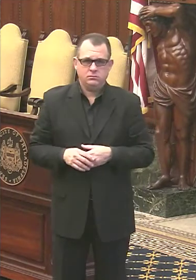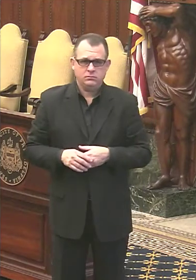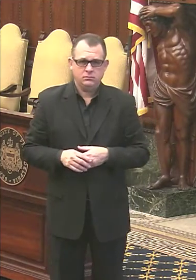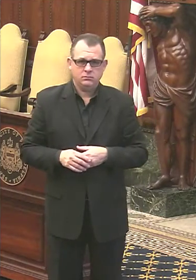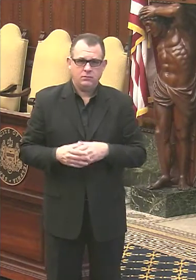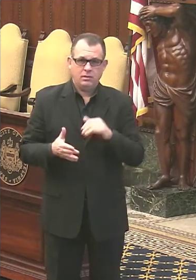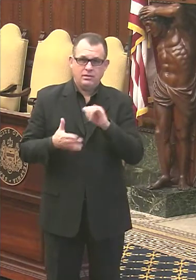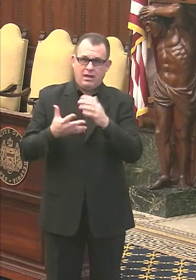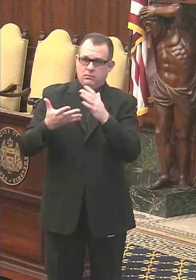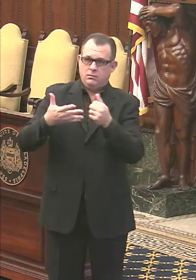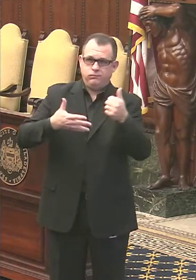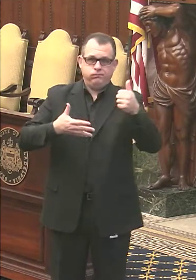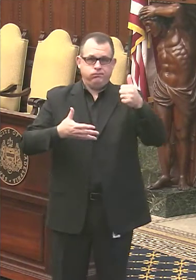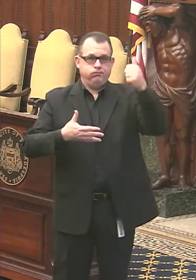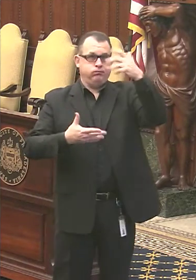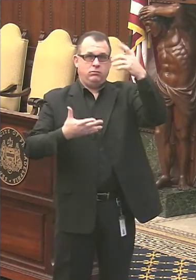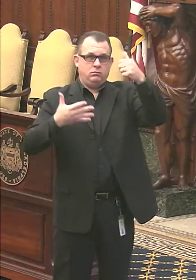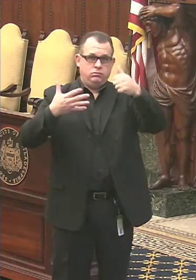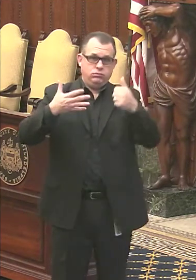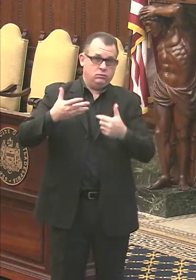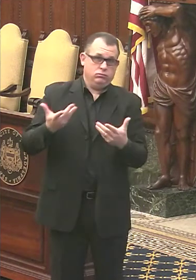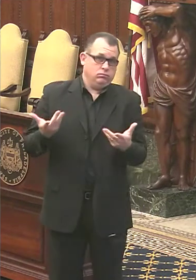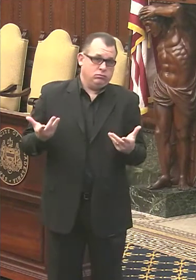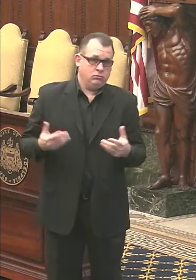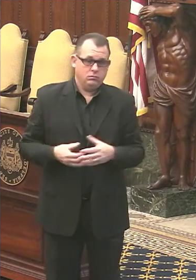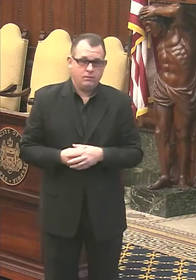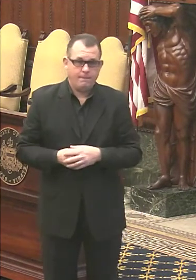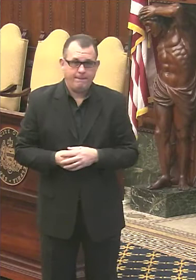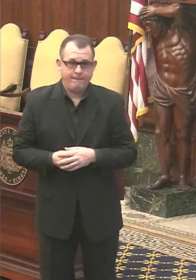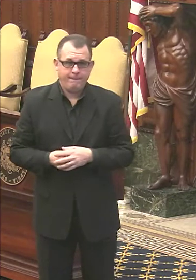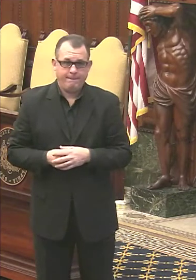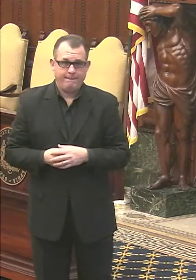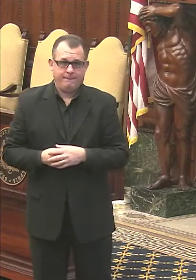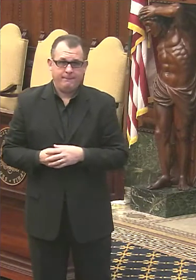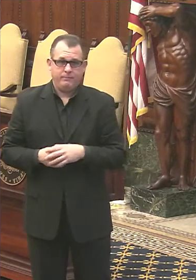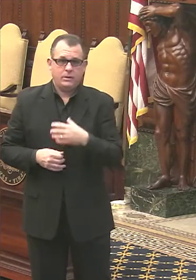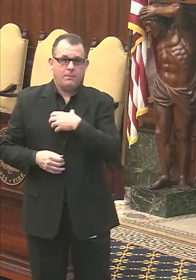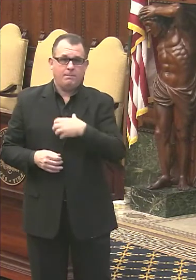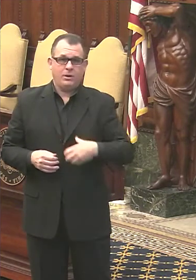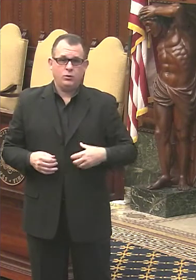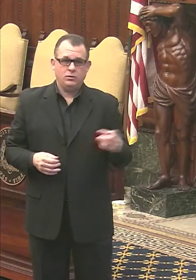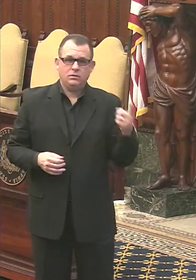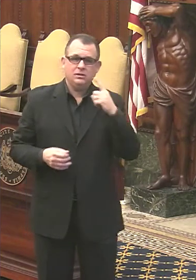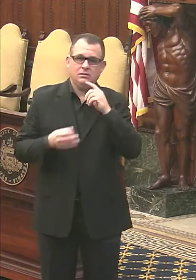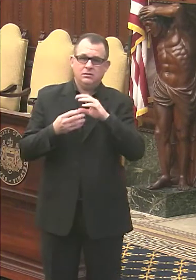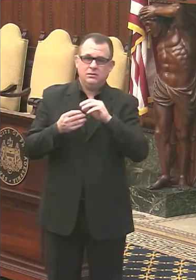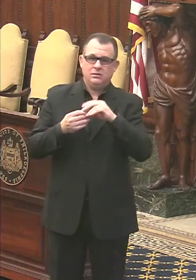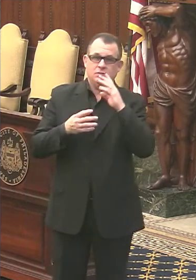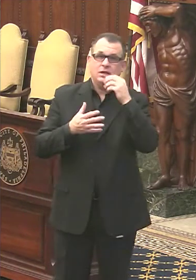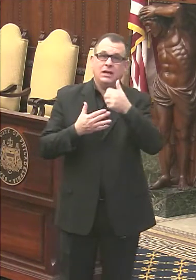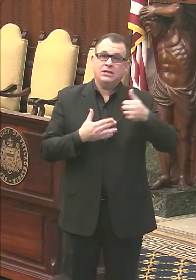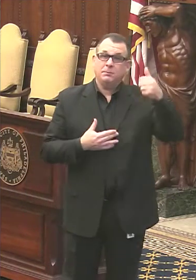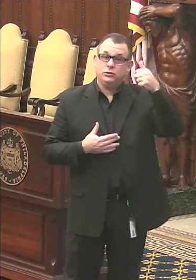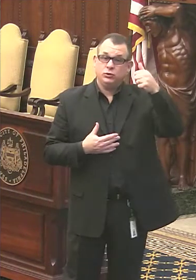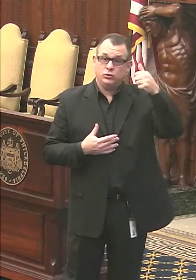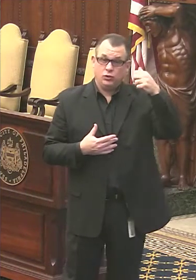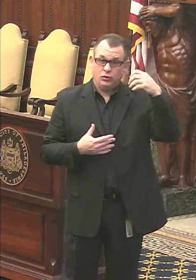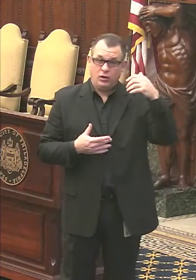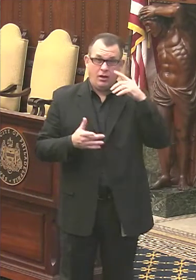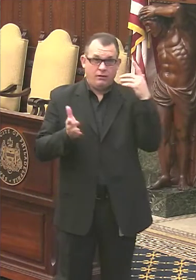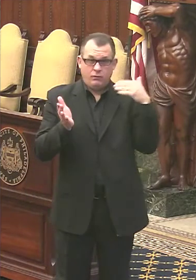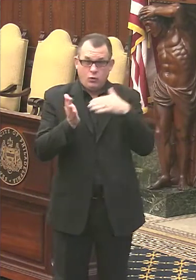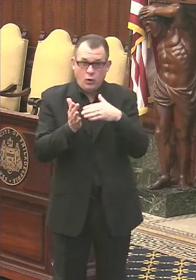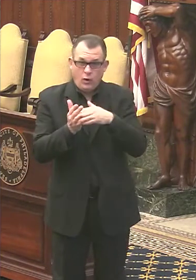up to the commissioner. Sorry. hi, hi commanders. I up in the department are often on scene, uh,